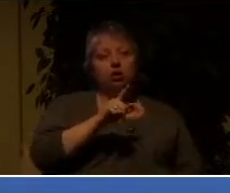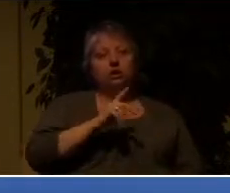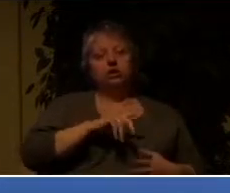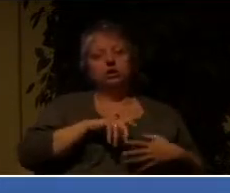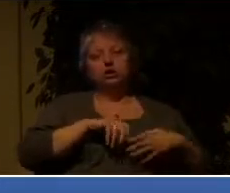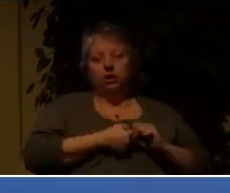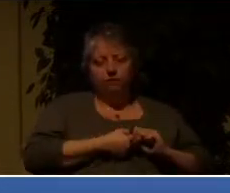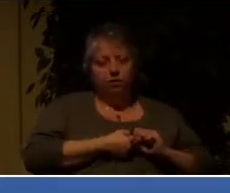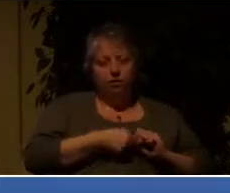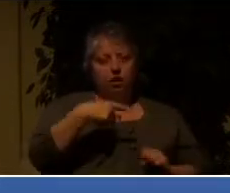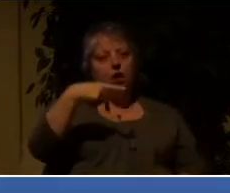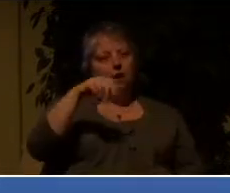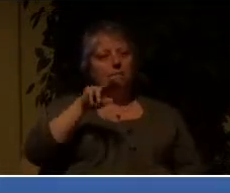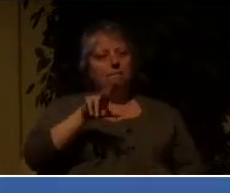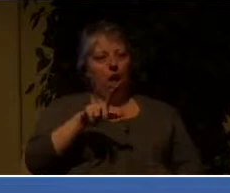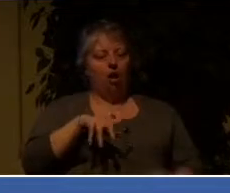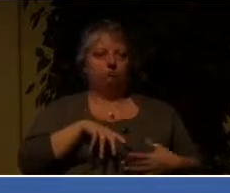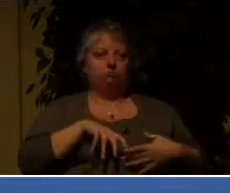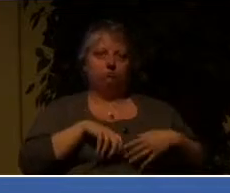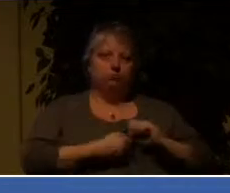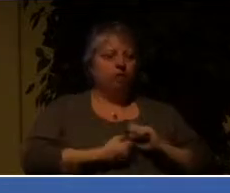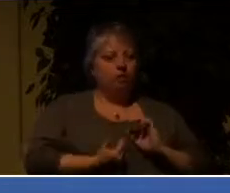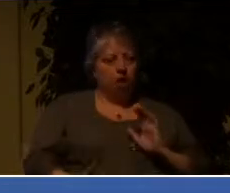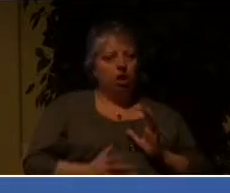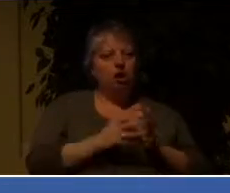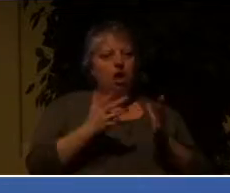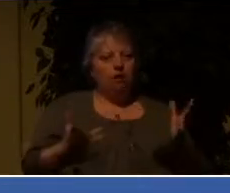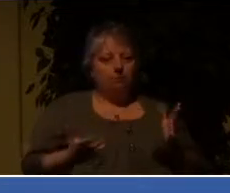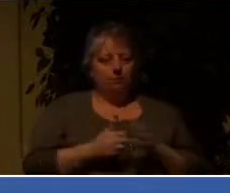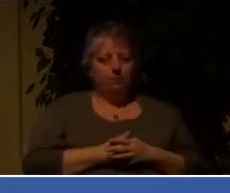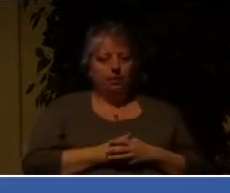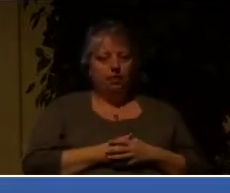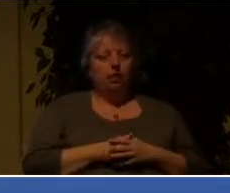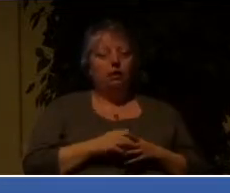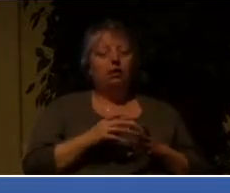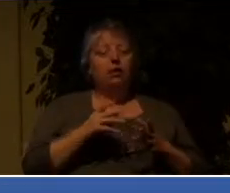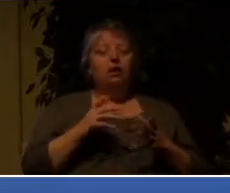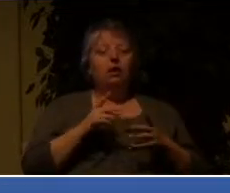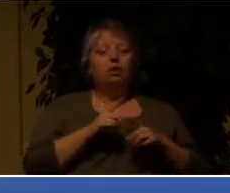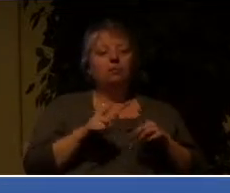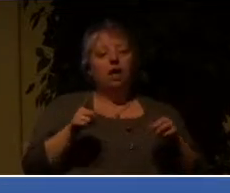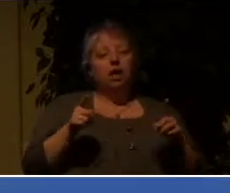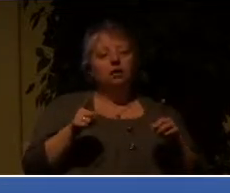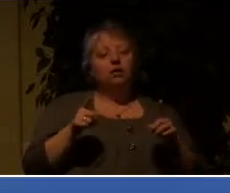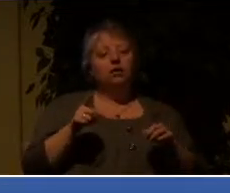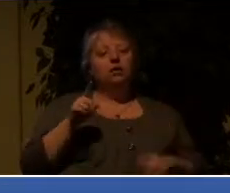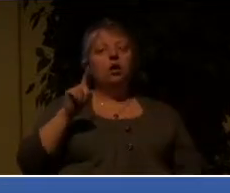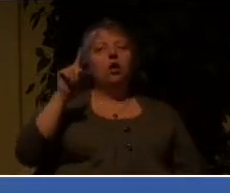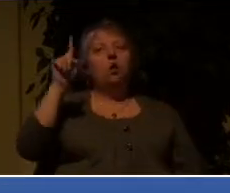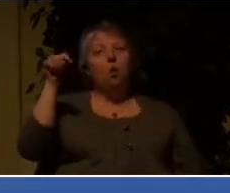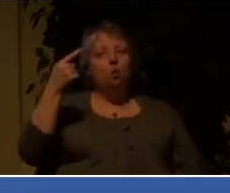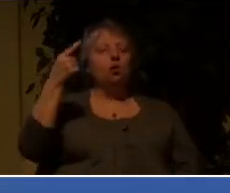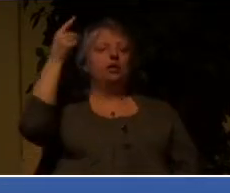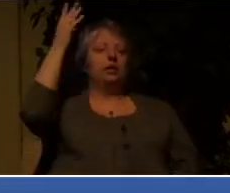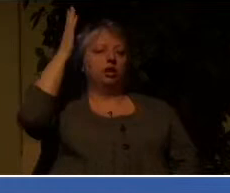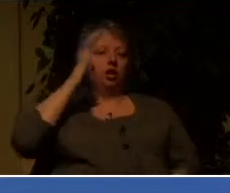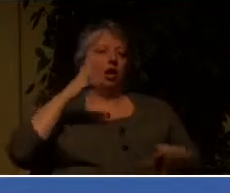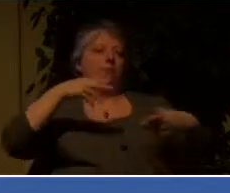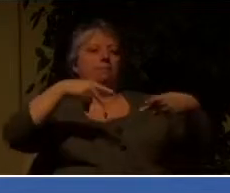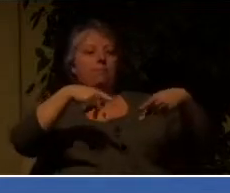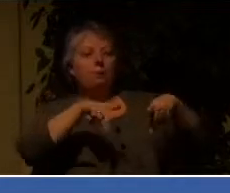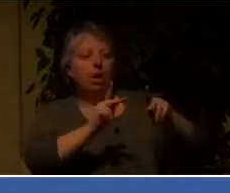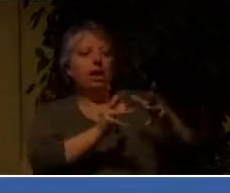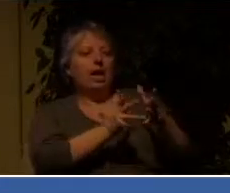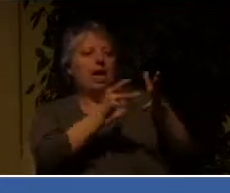what it means is that nobody can bring more pain into my life than God permits. And nobody